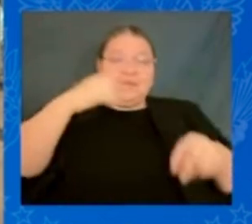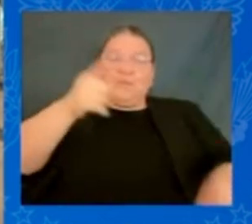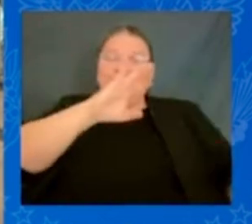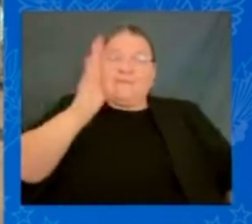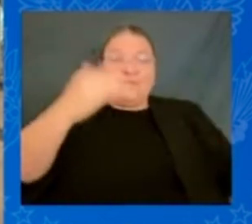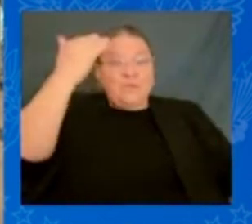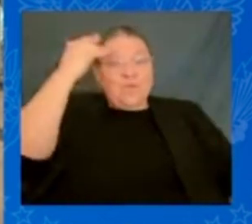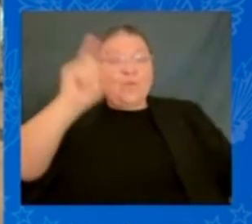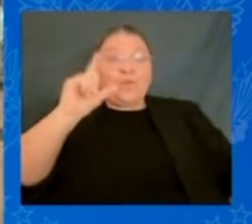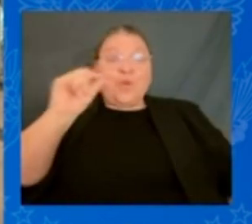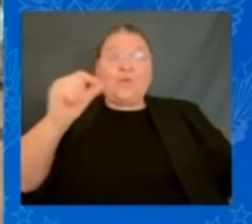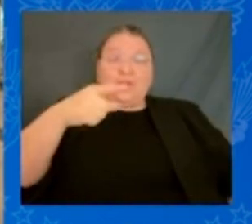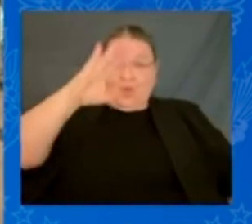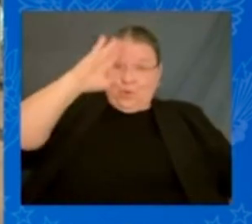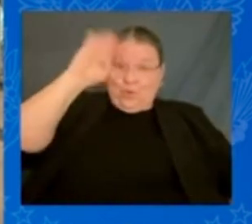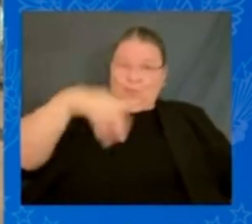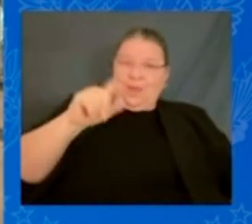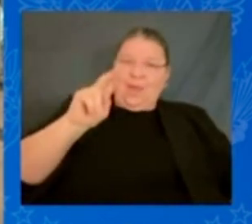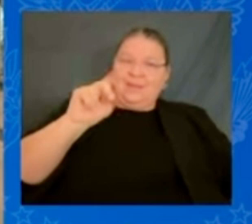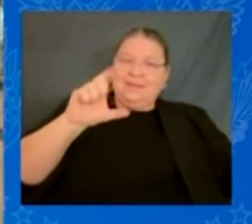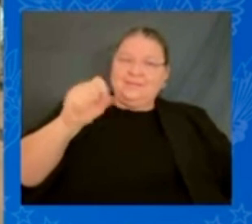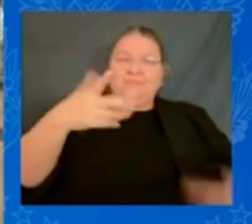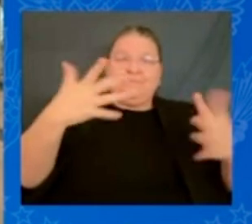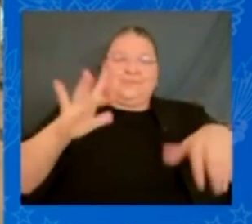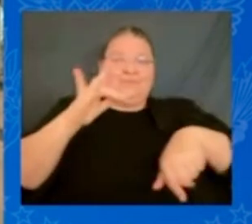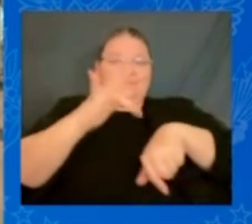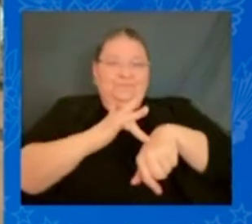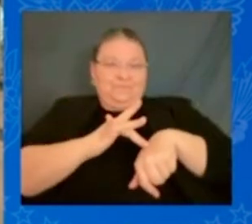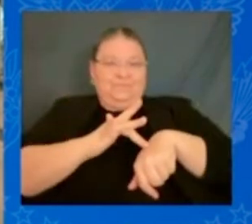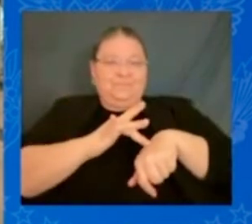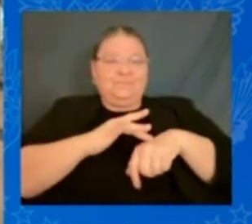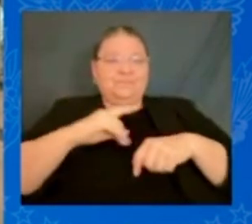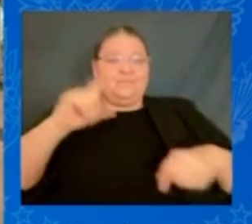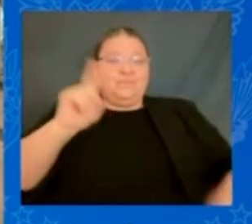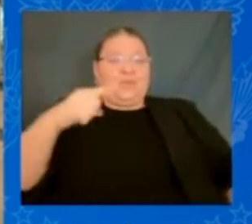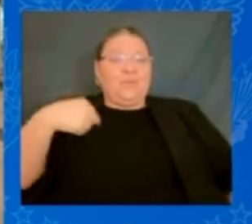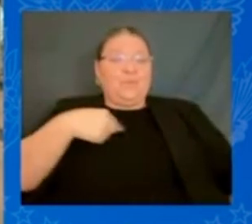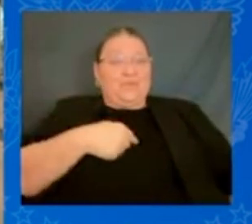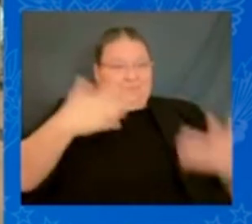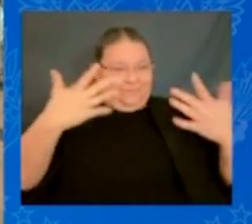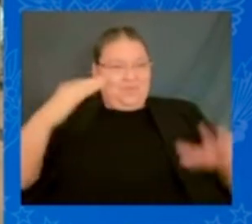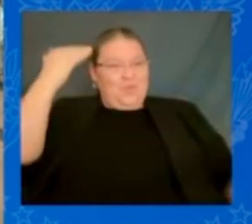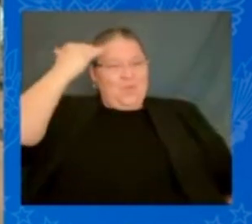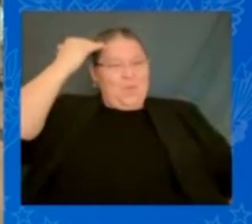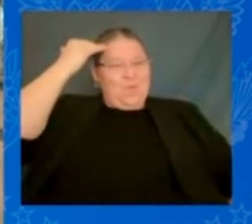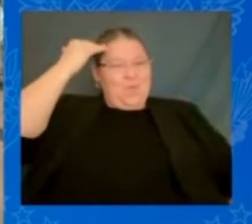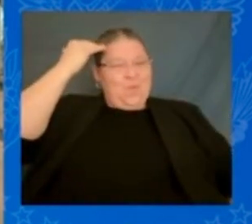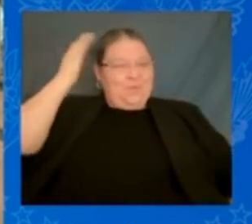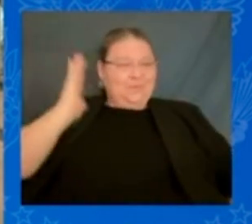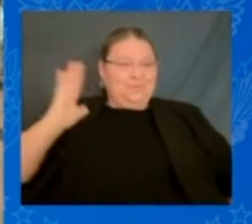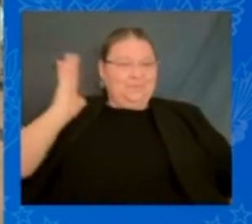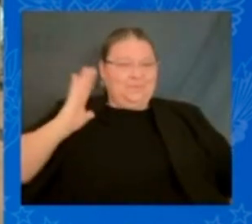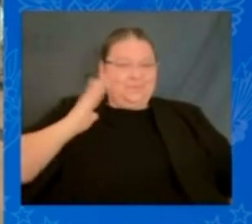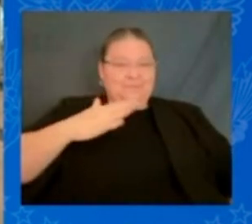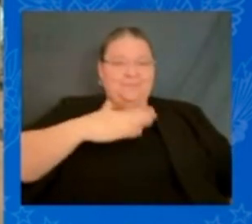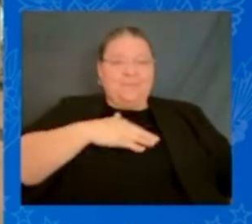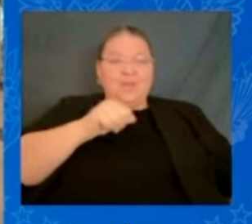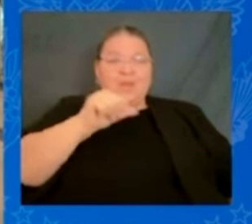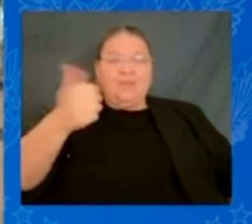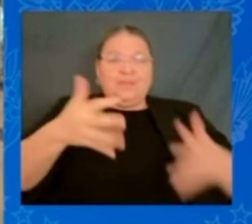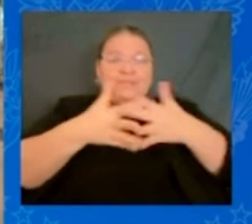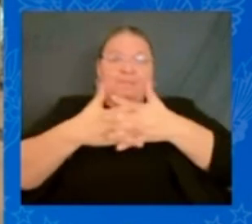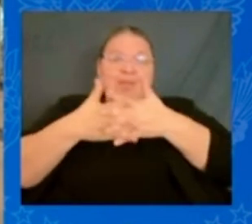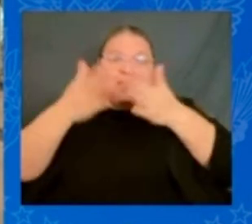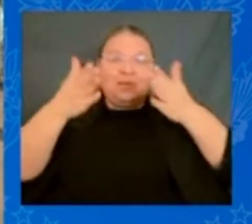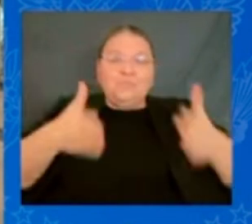know where you've been. We know where we have been. My fellow Americans, on this Sunday of our